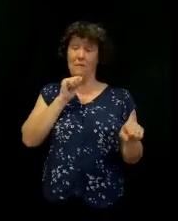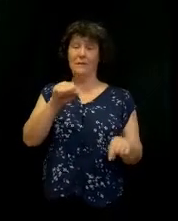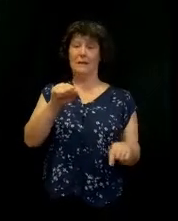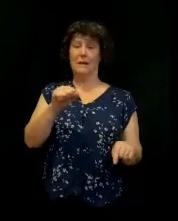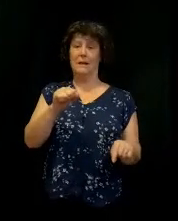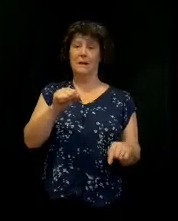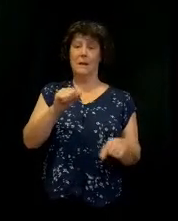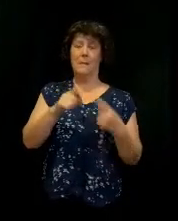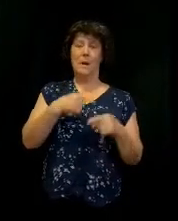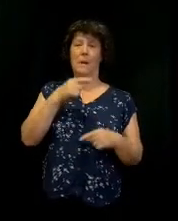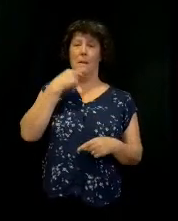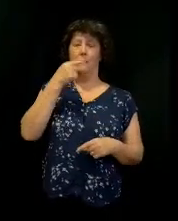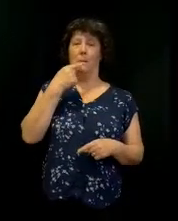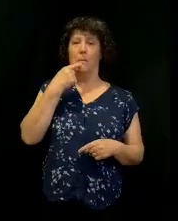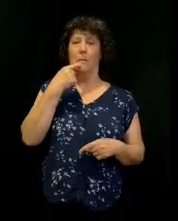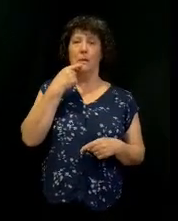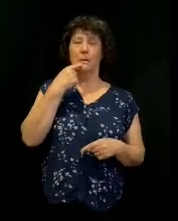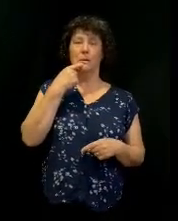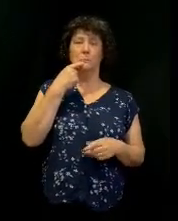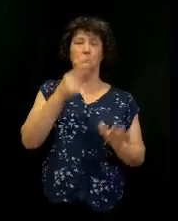a public expression of it.